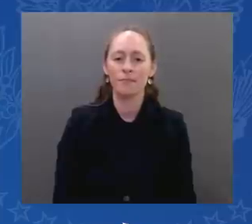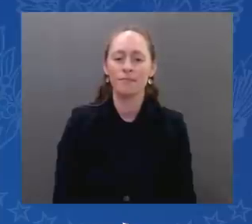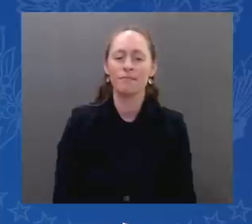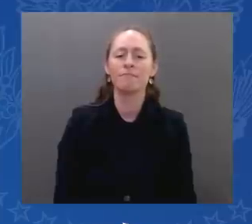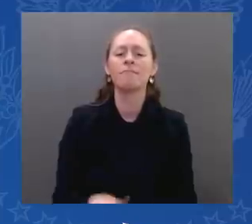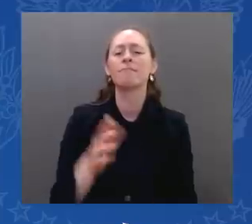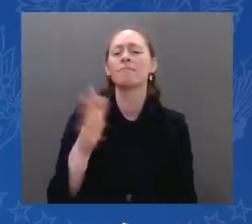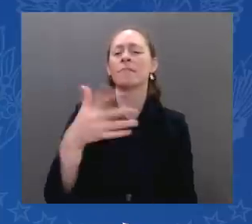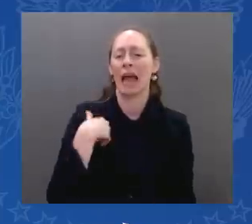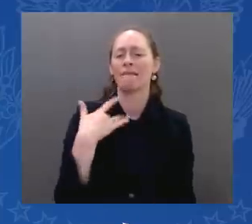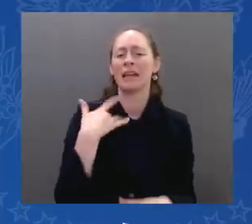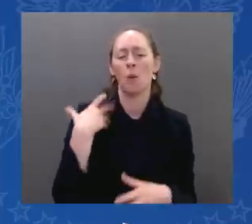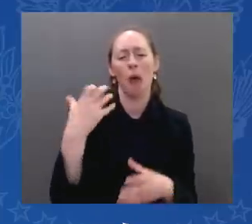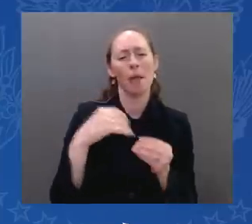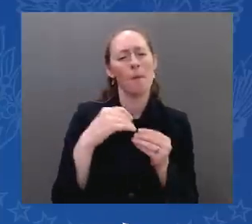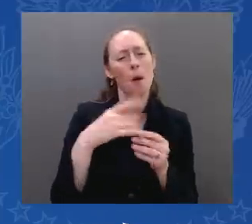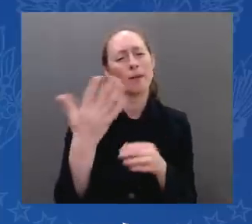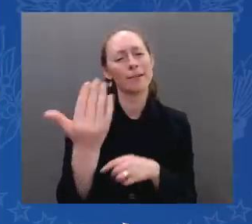No, I'm not going to lie.